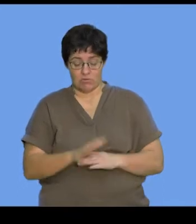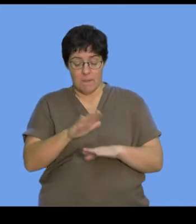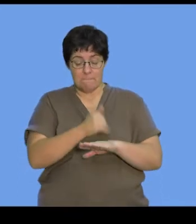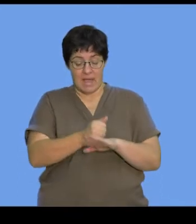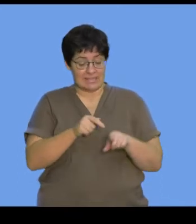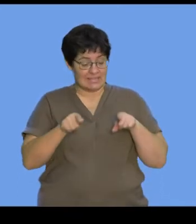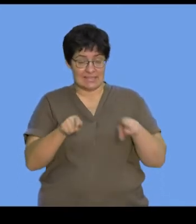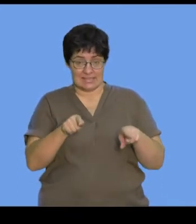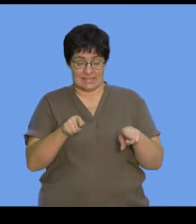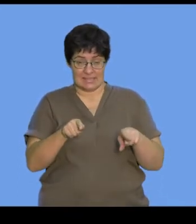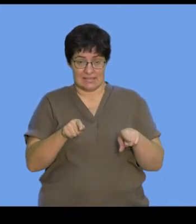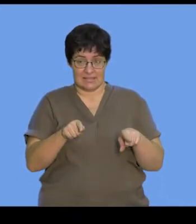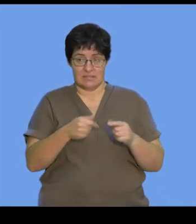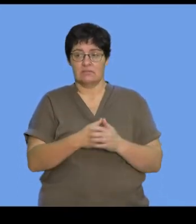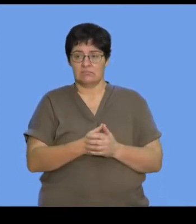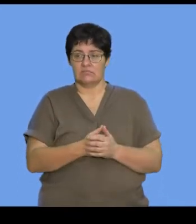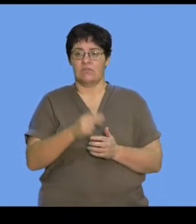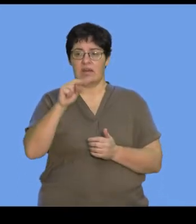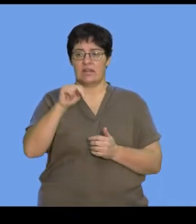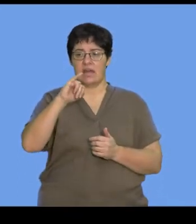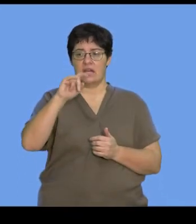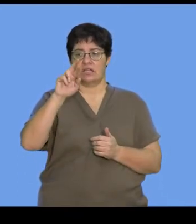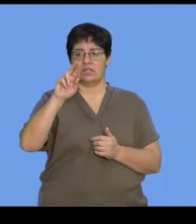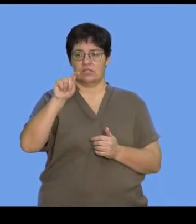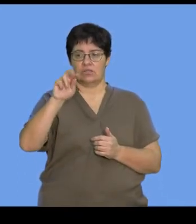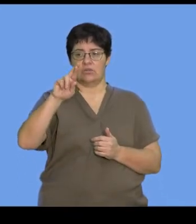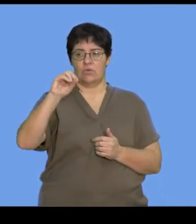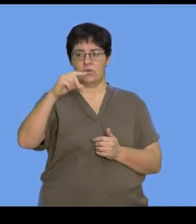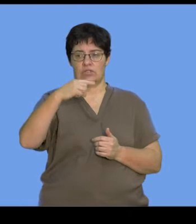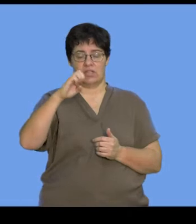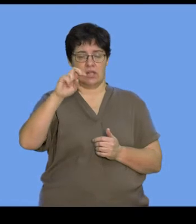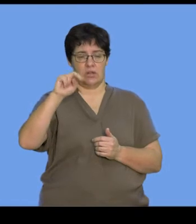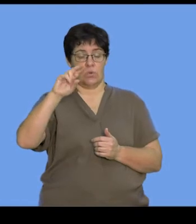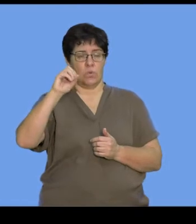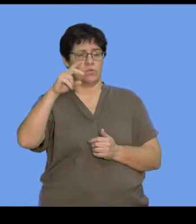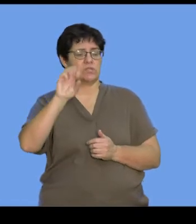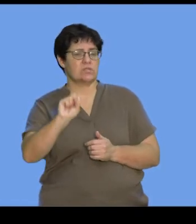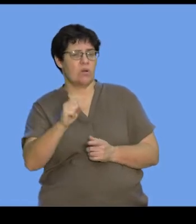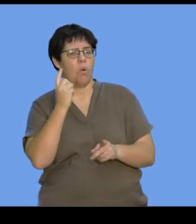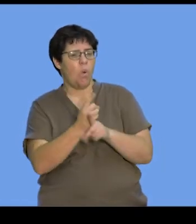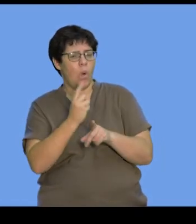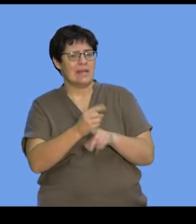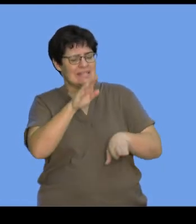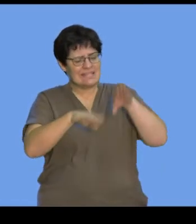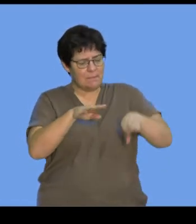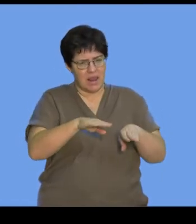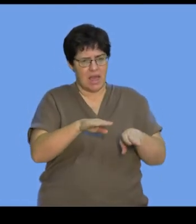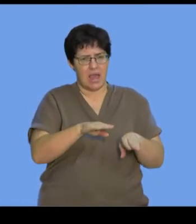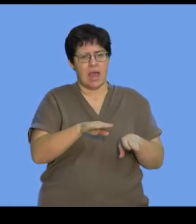of nitrogenous bases always pair up in a similar complementary pattern.